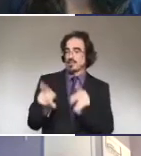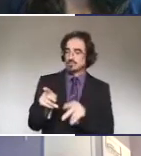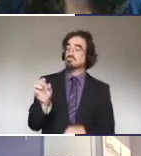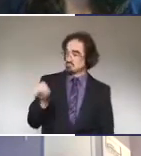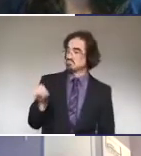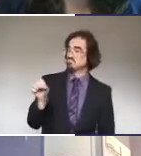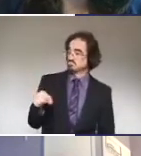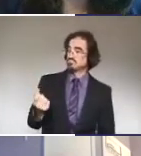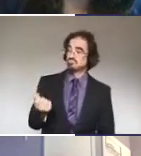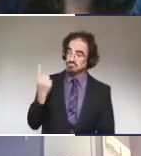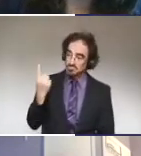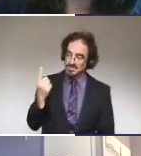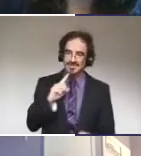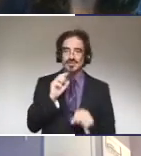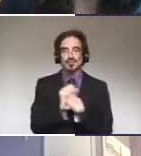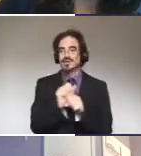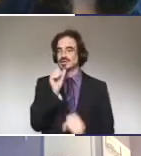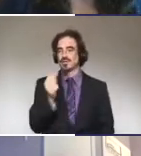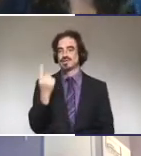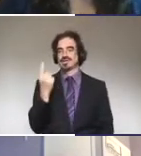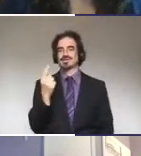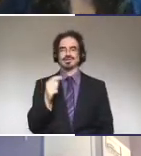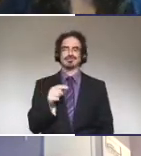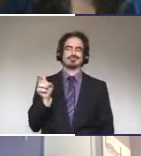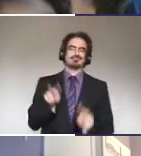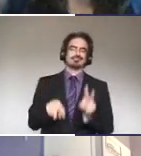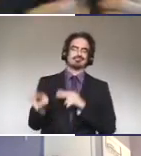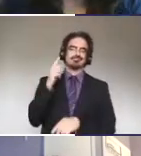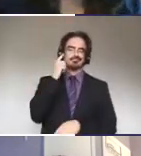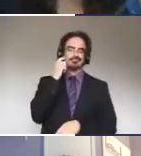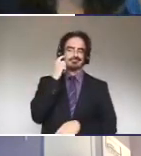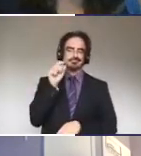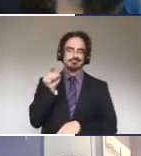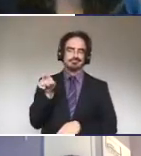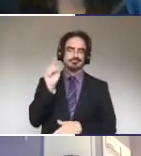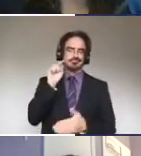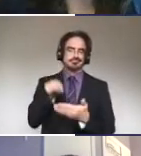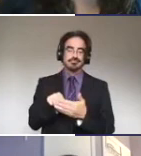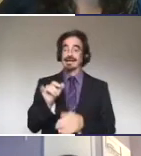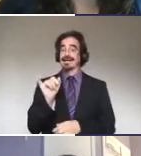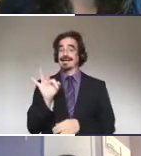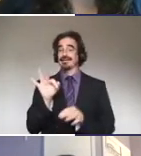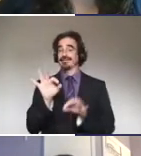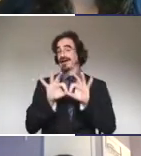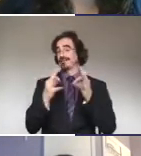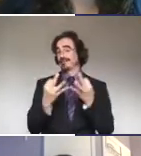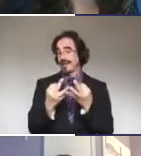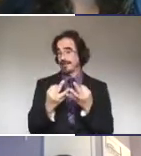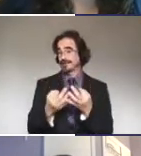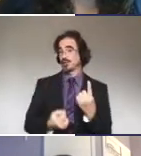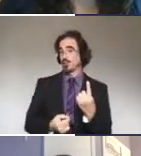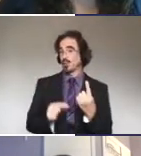get things that make you suspicious. Um, if you have a family group and one person is not,